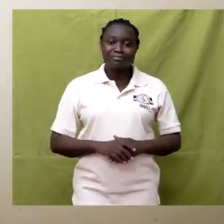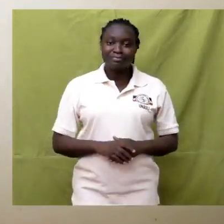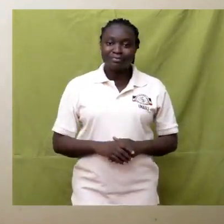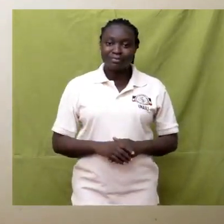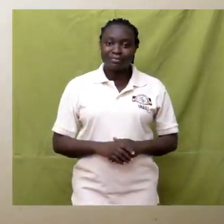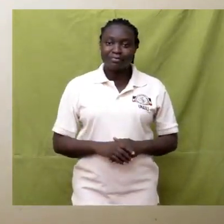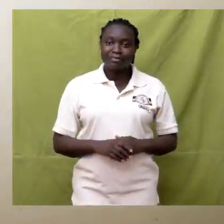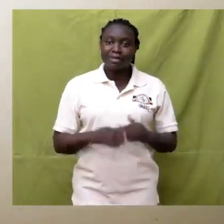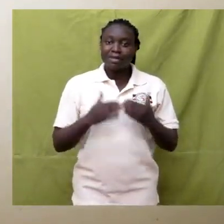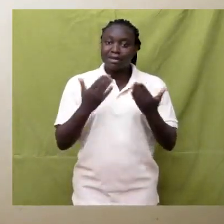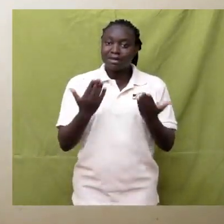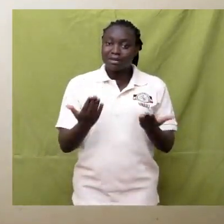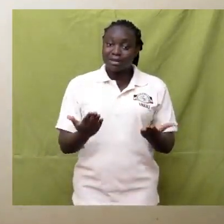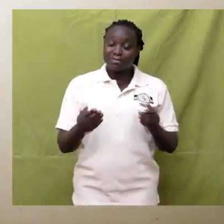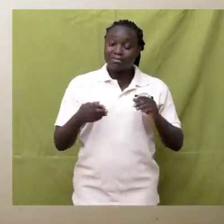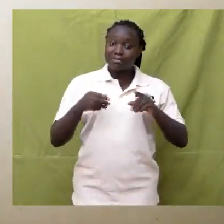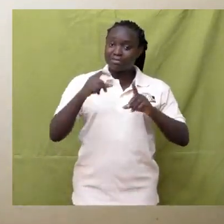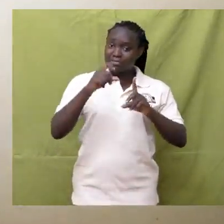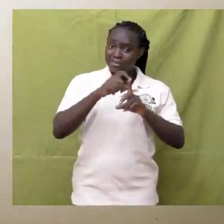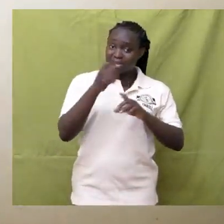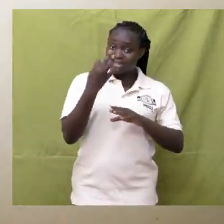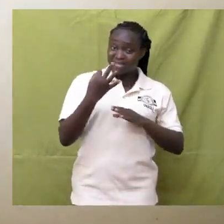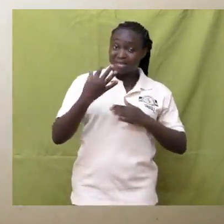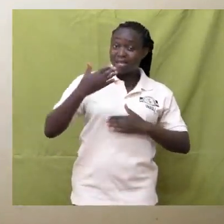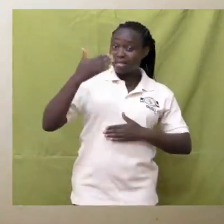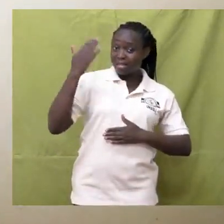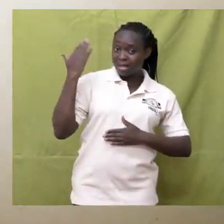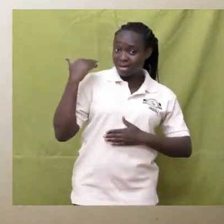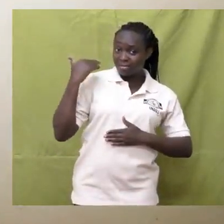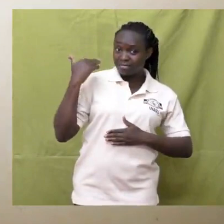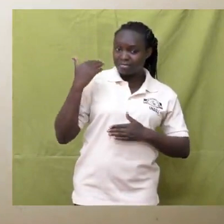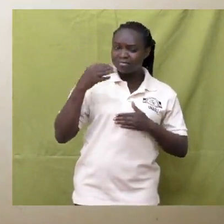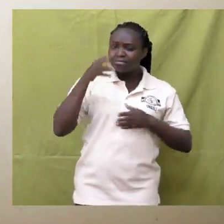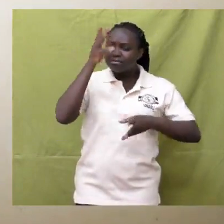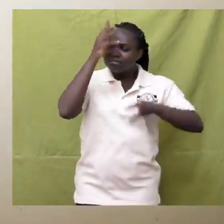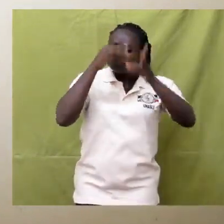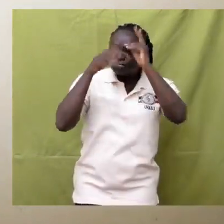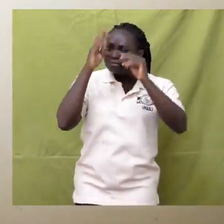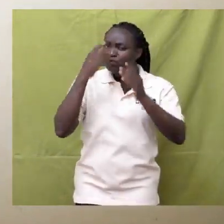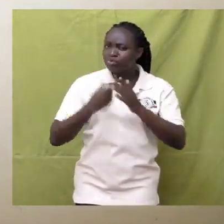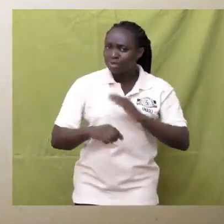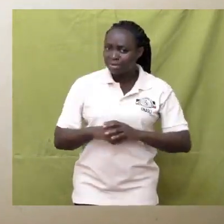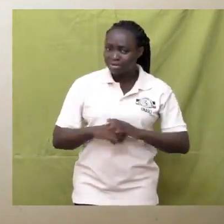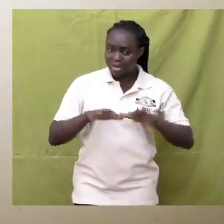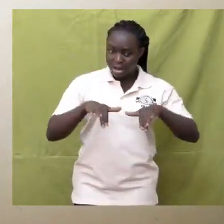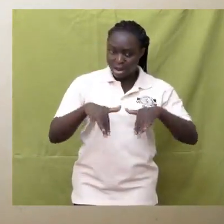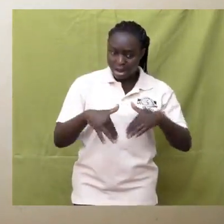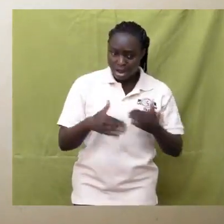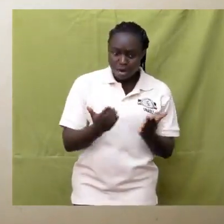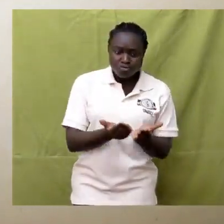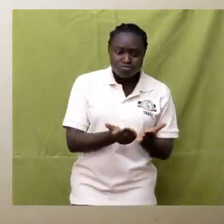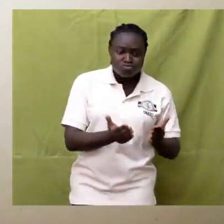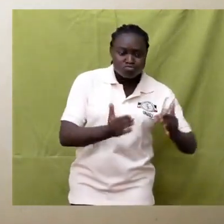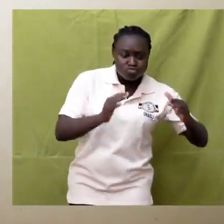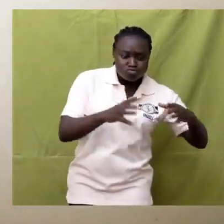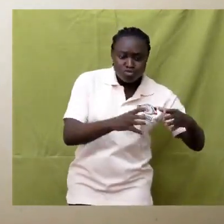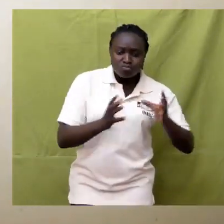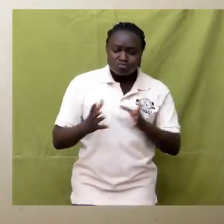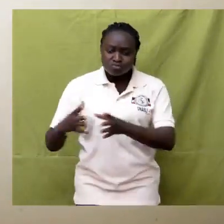In primary three, you looked at forming and naming sets.